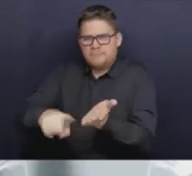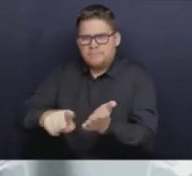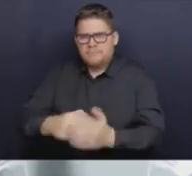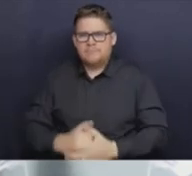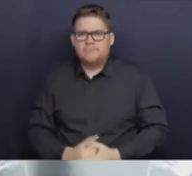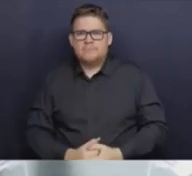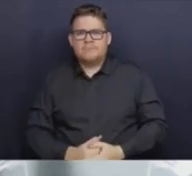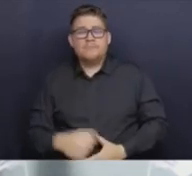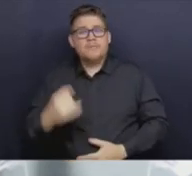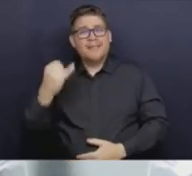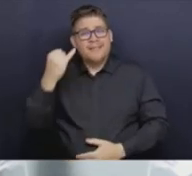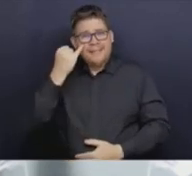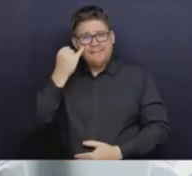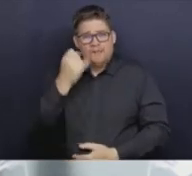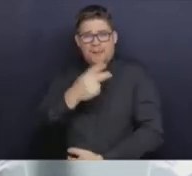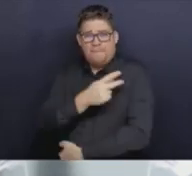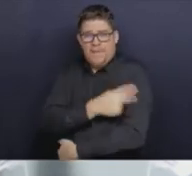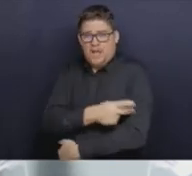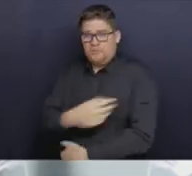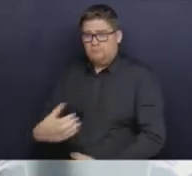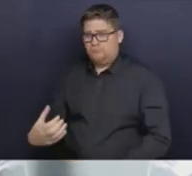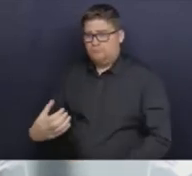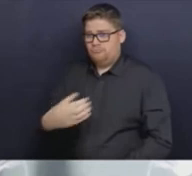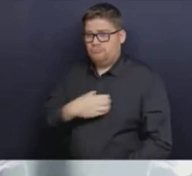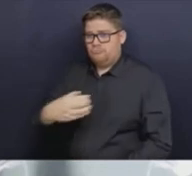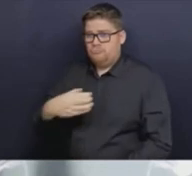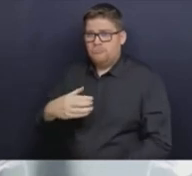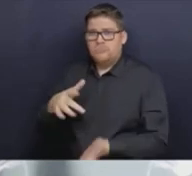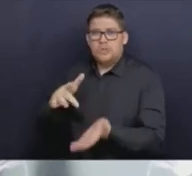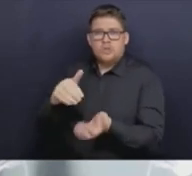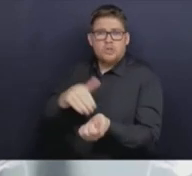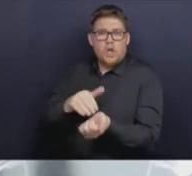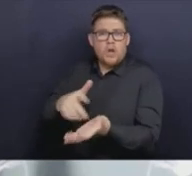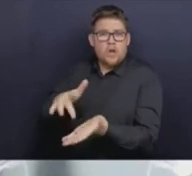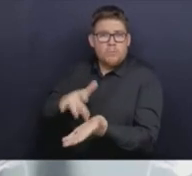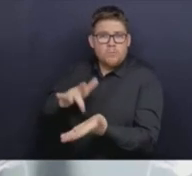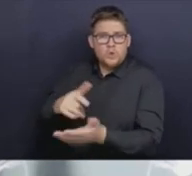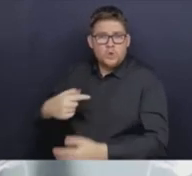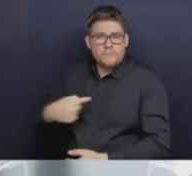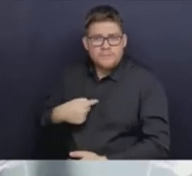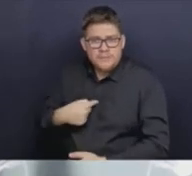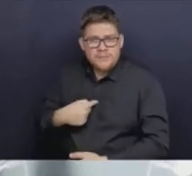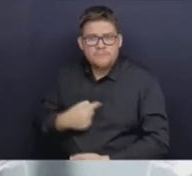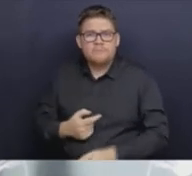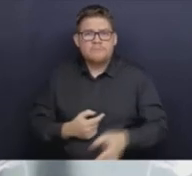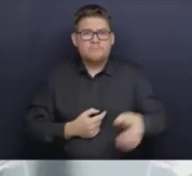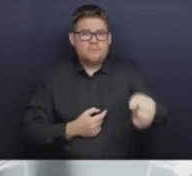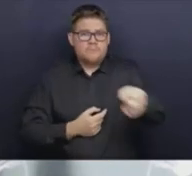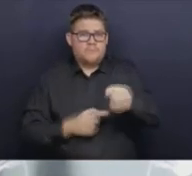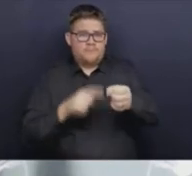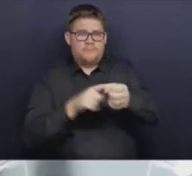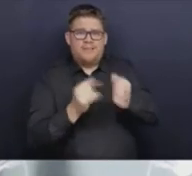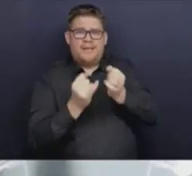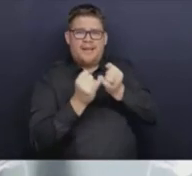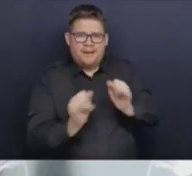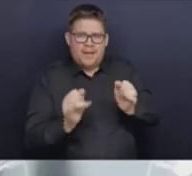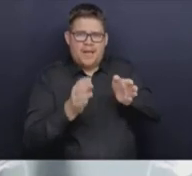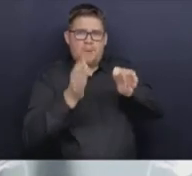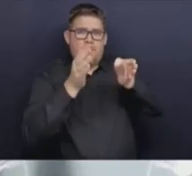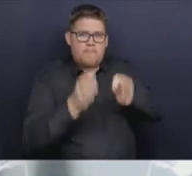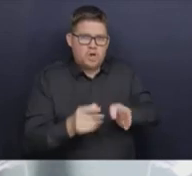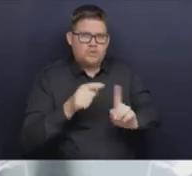example, a complaint of abuse, you have to be able to review the evidence to determine the validity